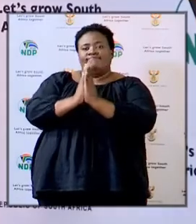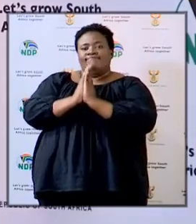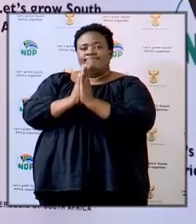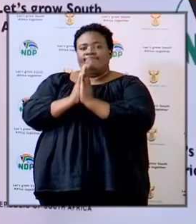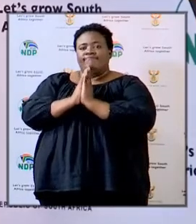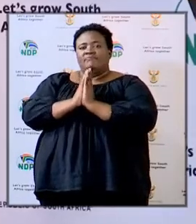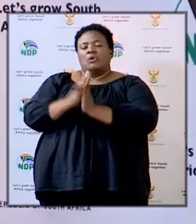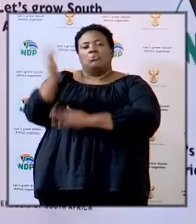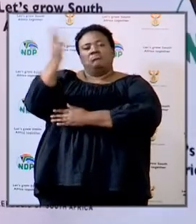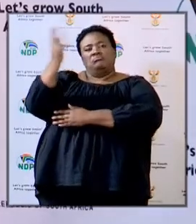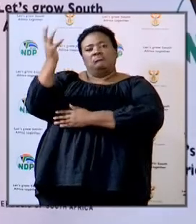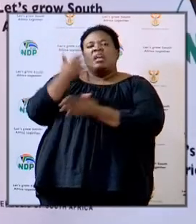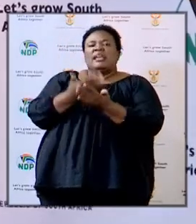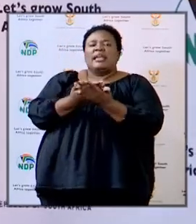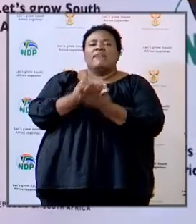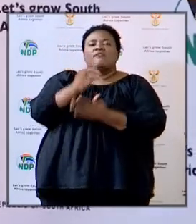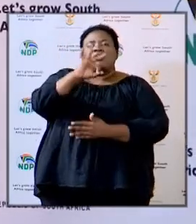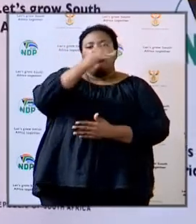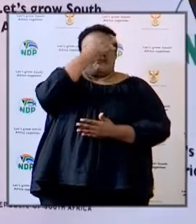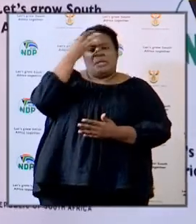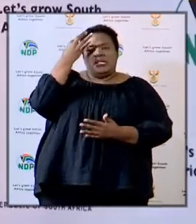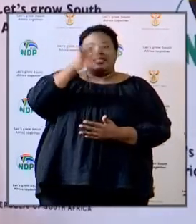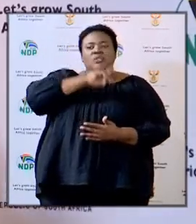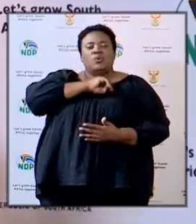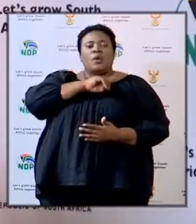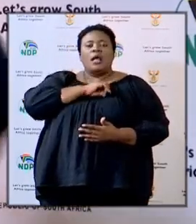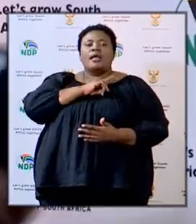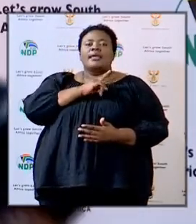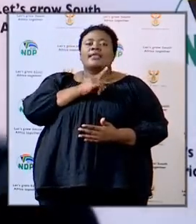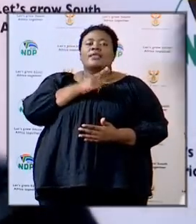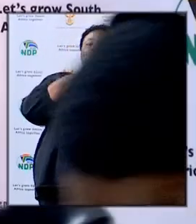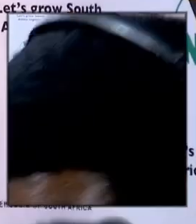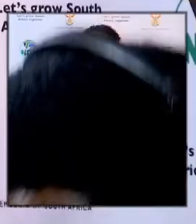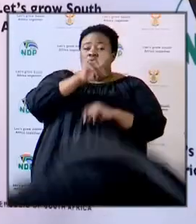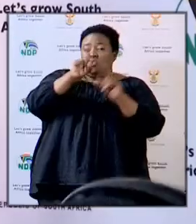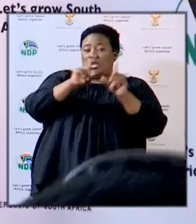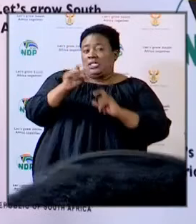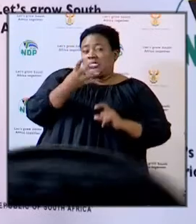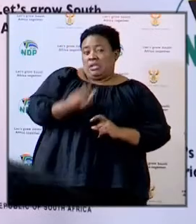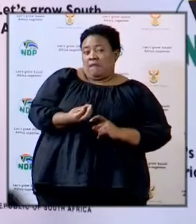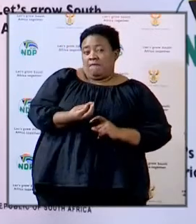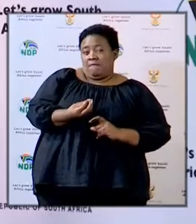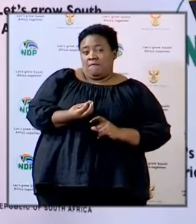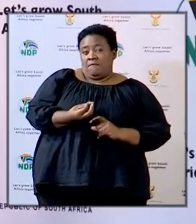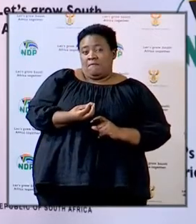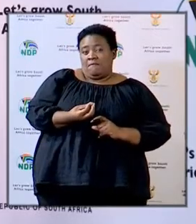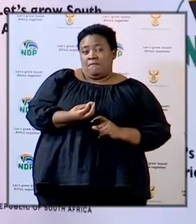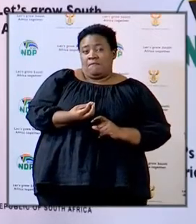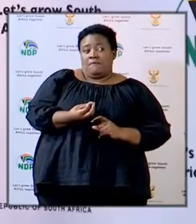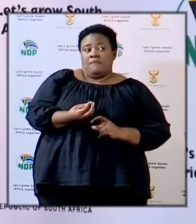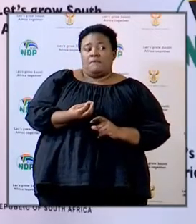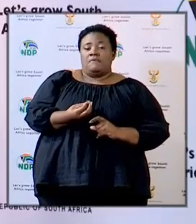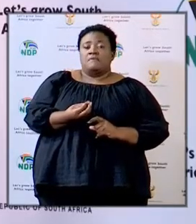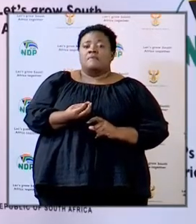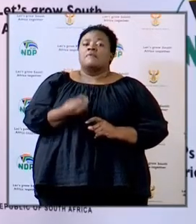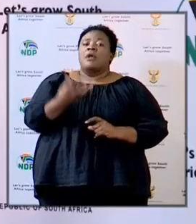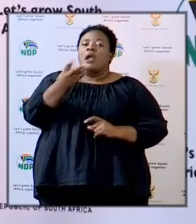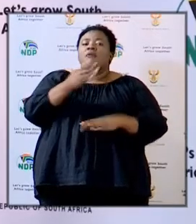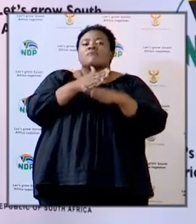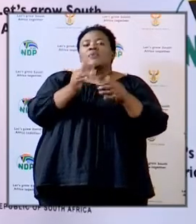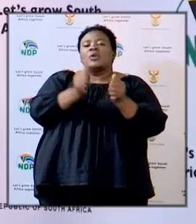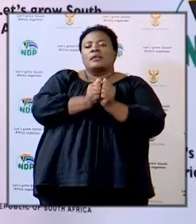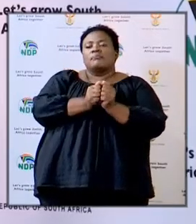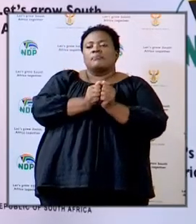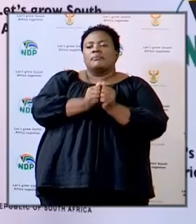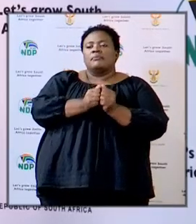they speak for about three minutes. Because we still need to deal with questions. And I have my colleagues, Ignatius,